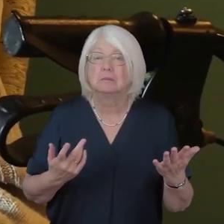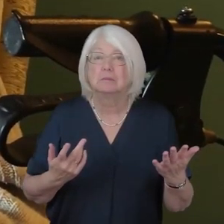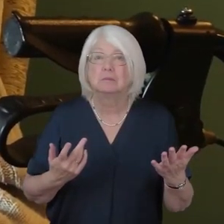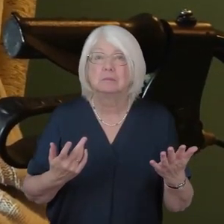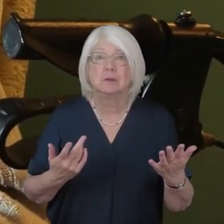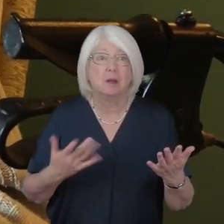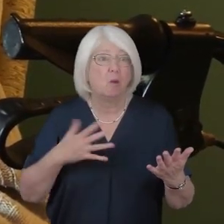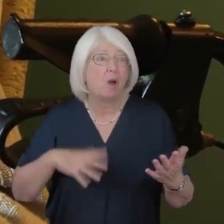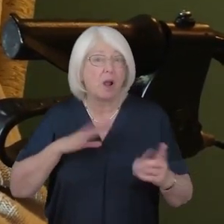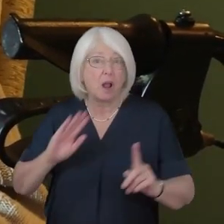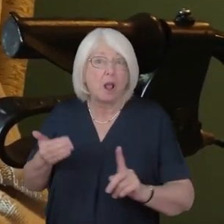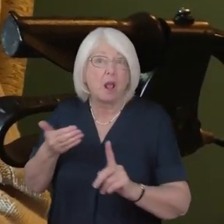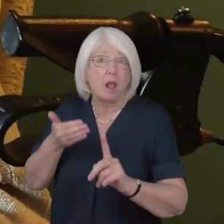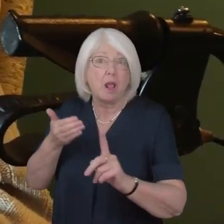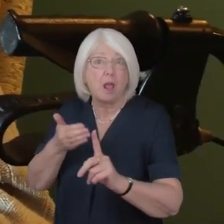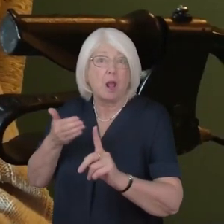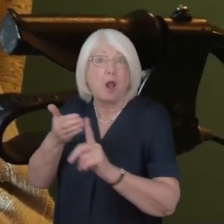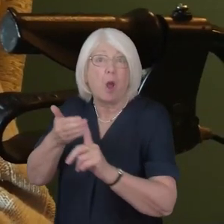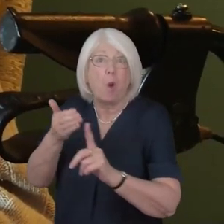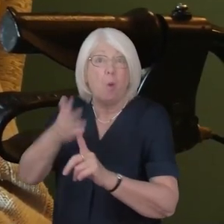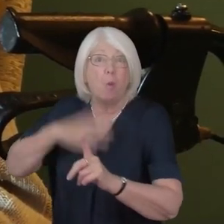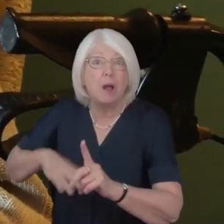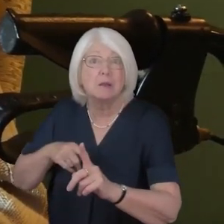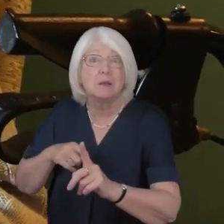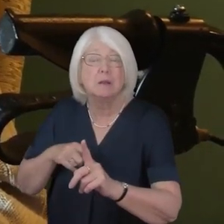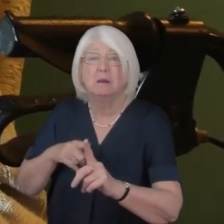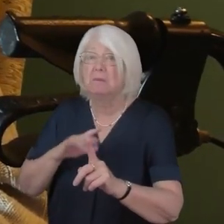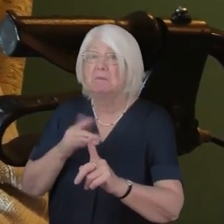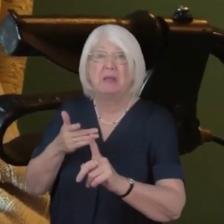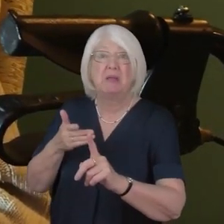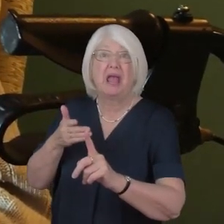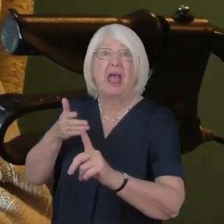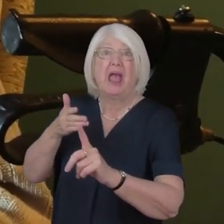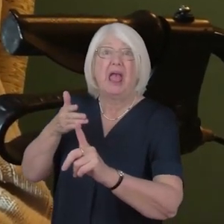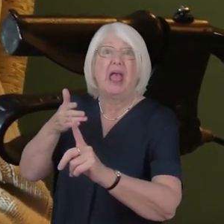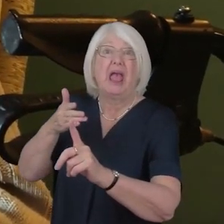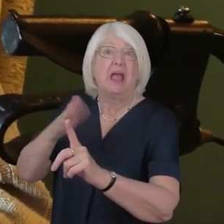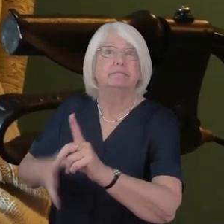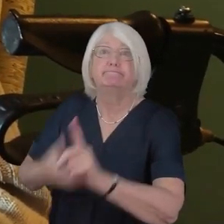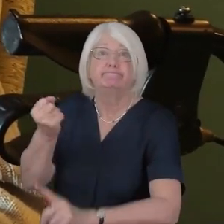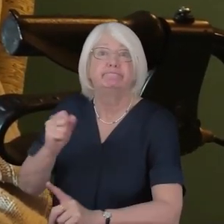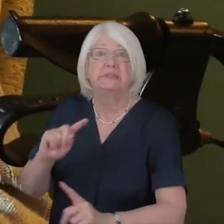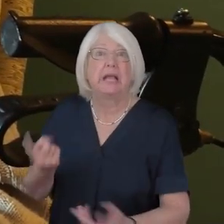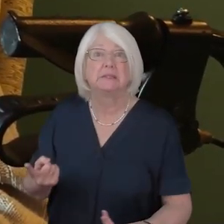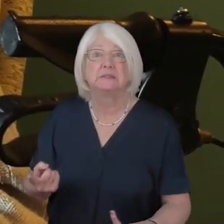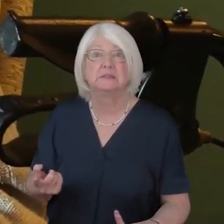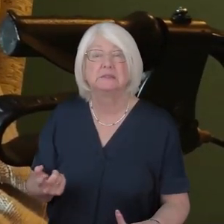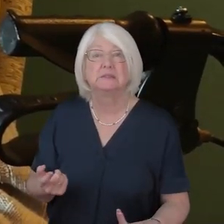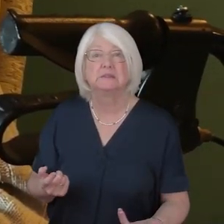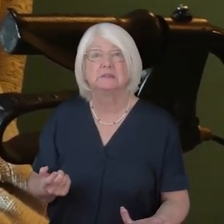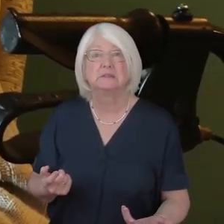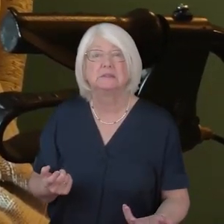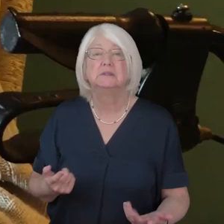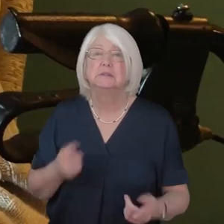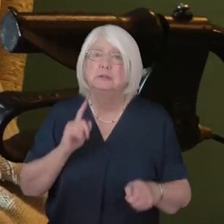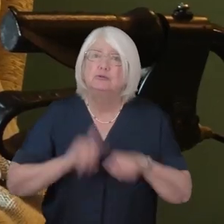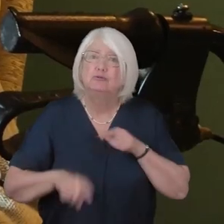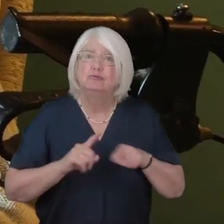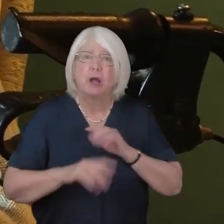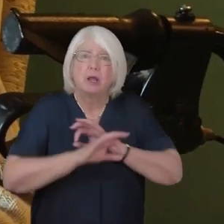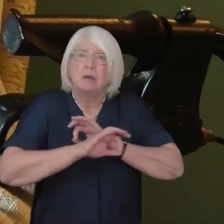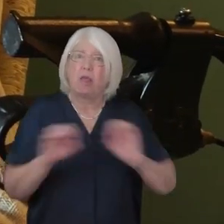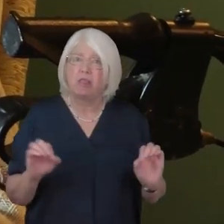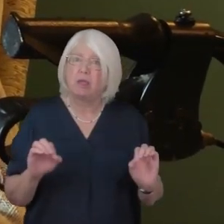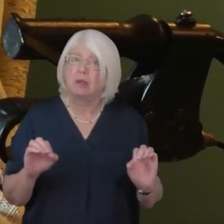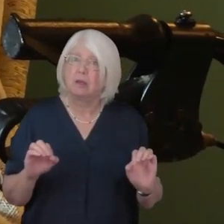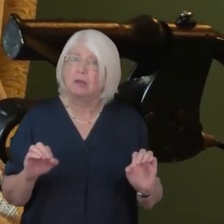goals For they may forever remain out of reach Attempt nothing And